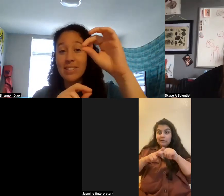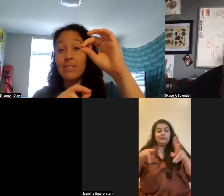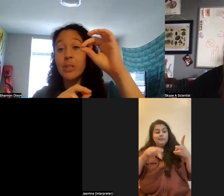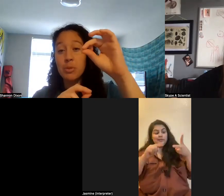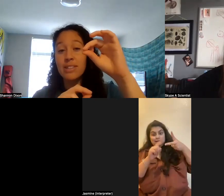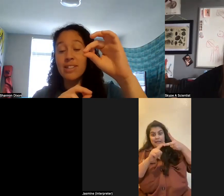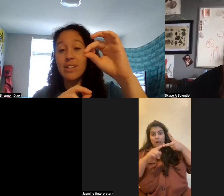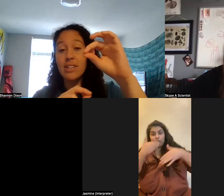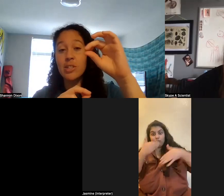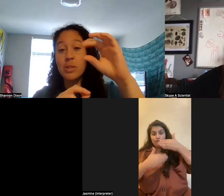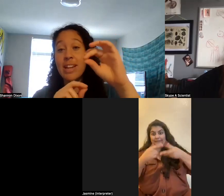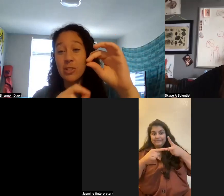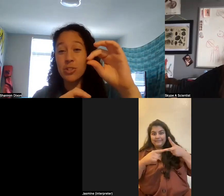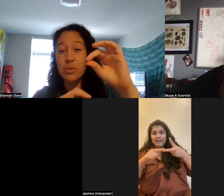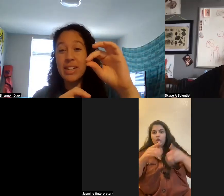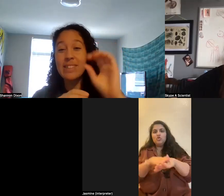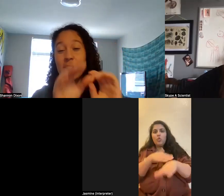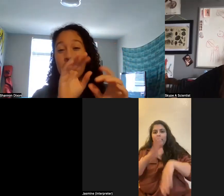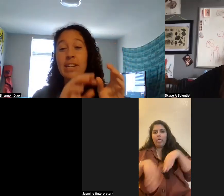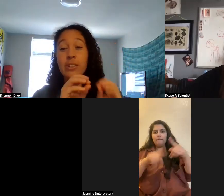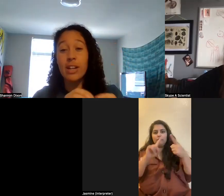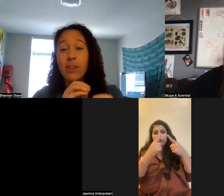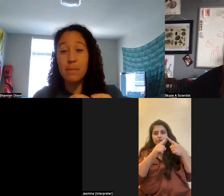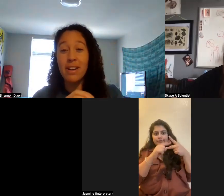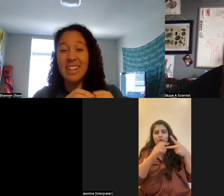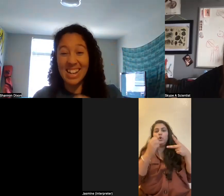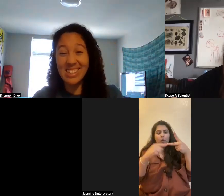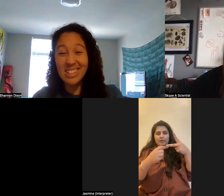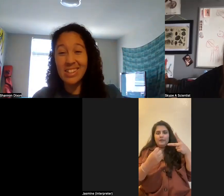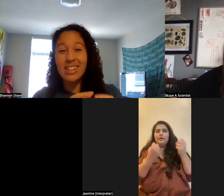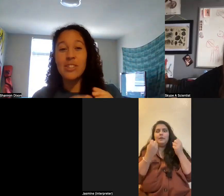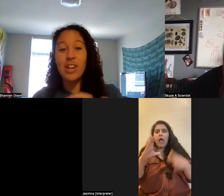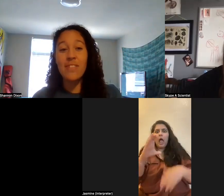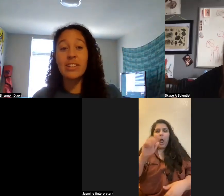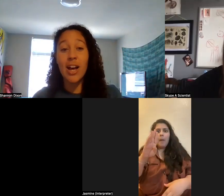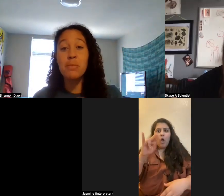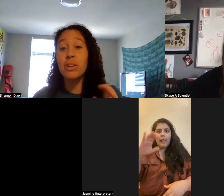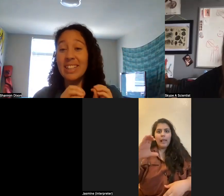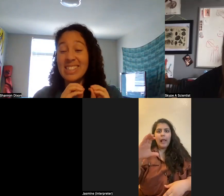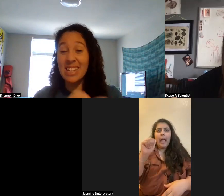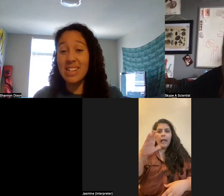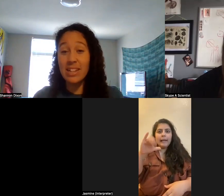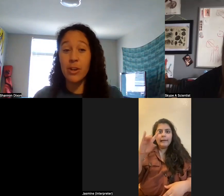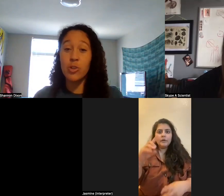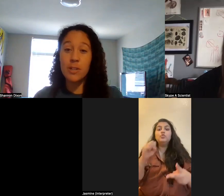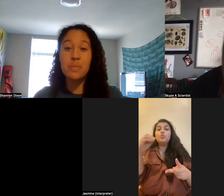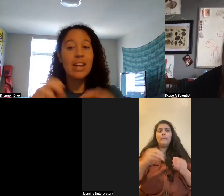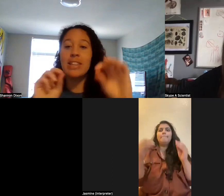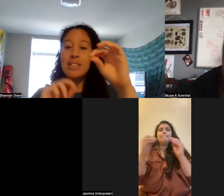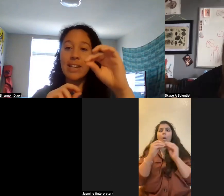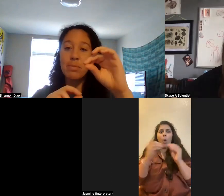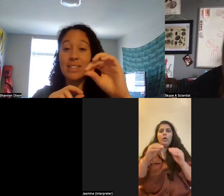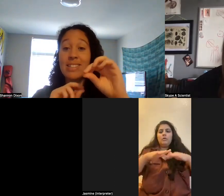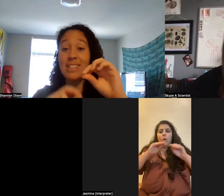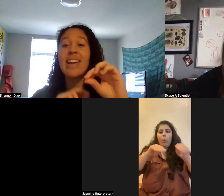work as fast as the first process does. So what that's just doing is it's creating a lot carbonic acid. So you're having a lot more acidity in the ocean.